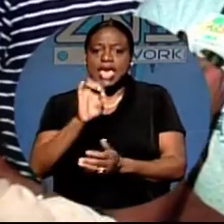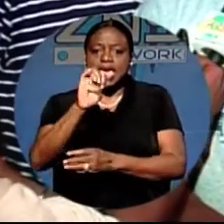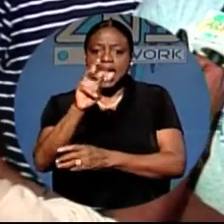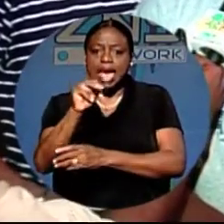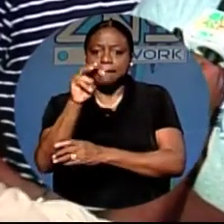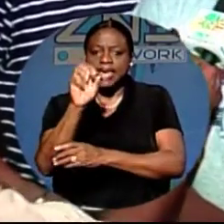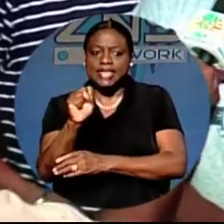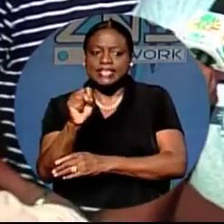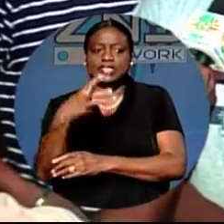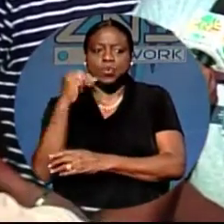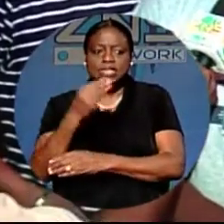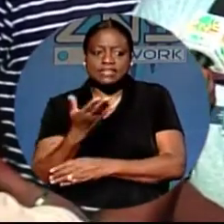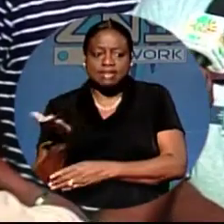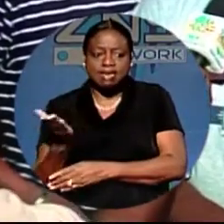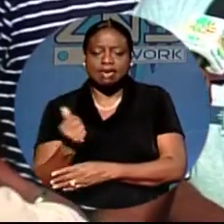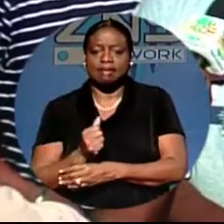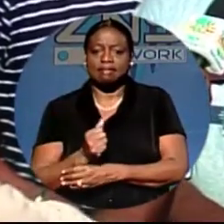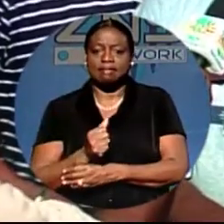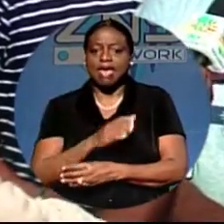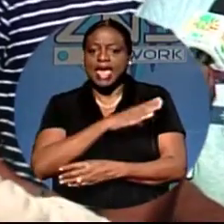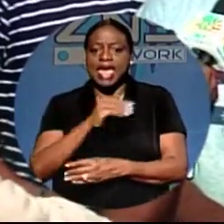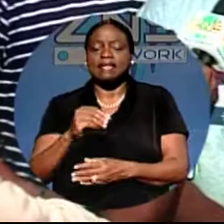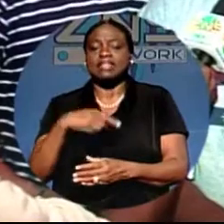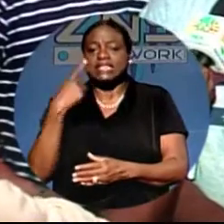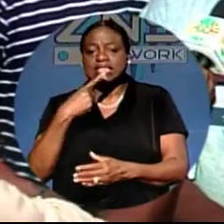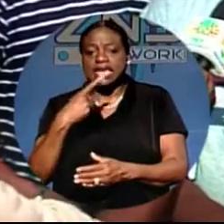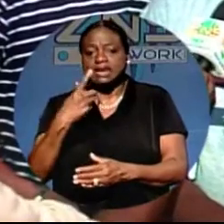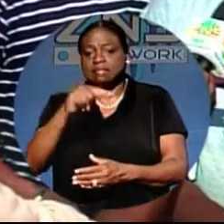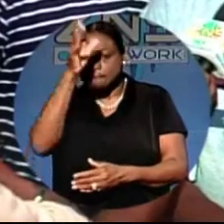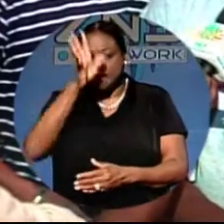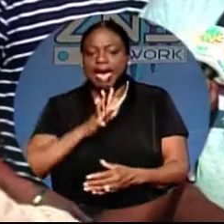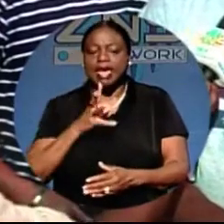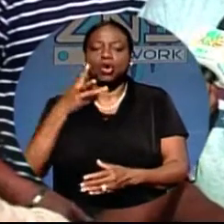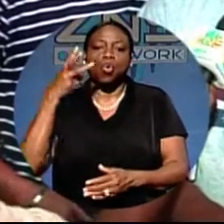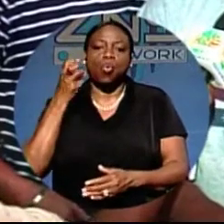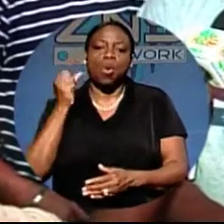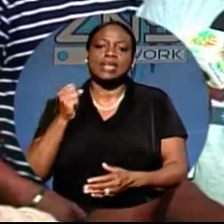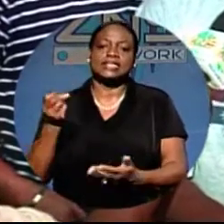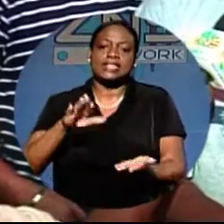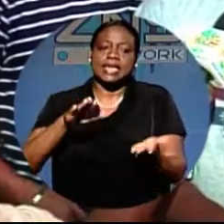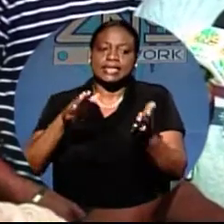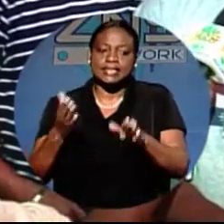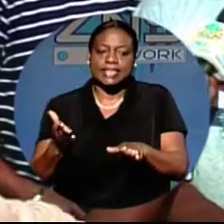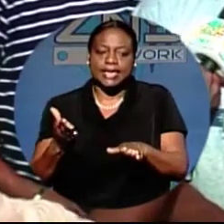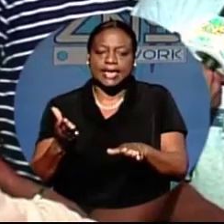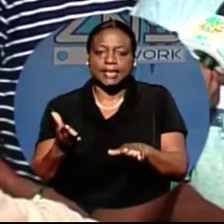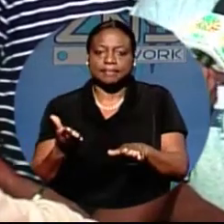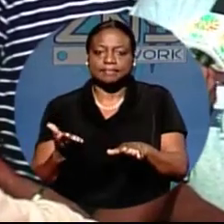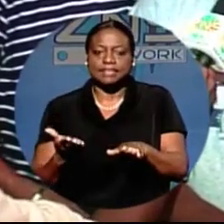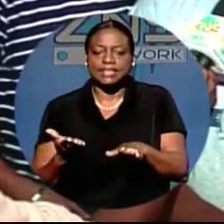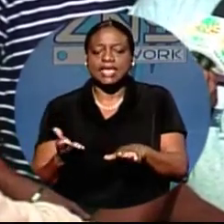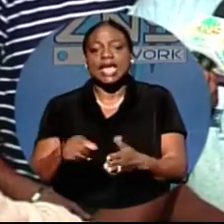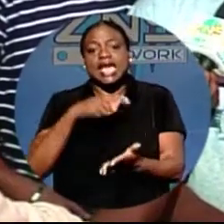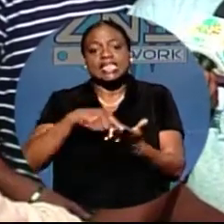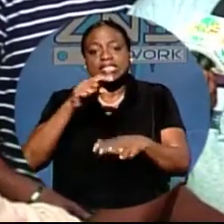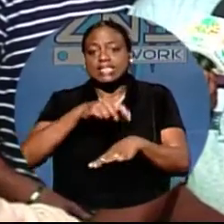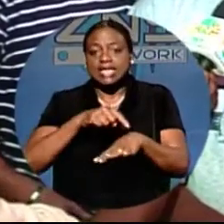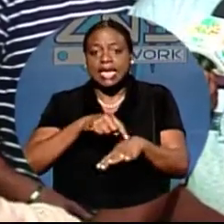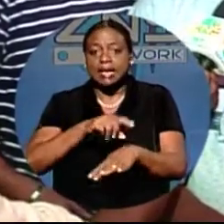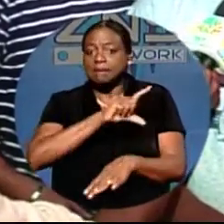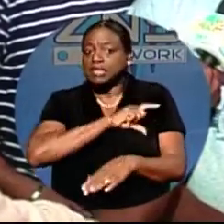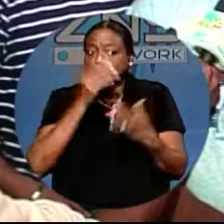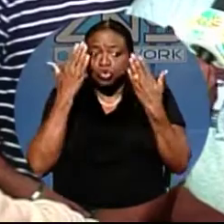scene, and they pronounced the body dead. At this stage, police have no motive.